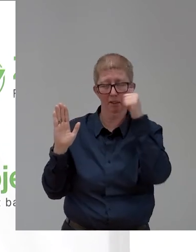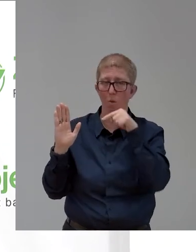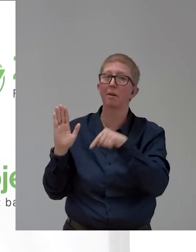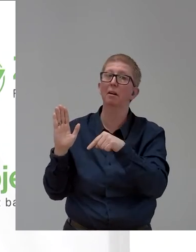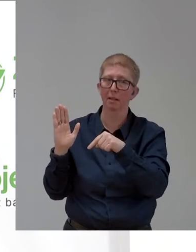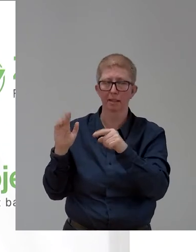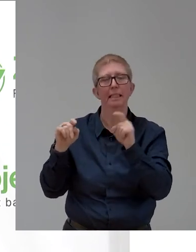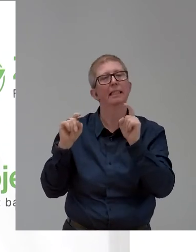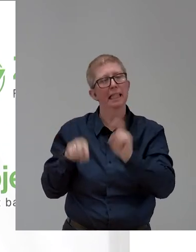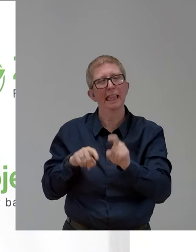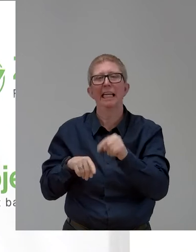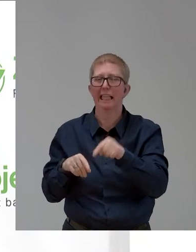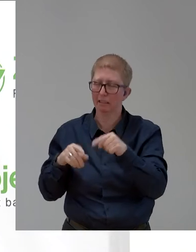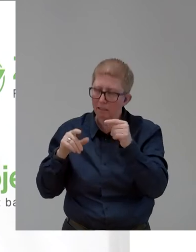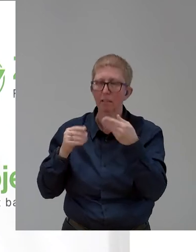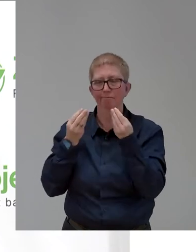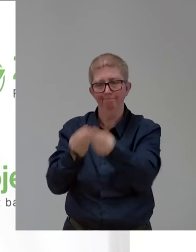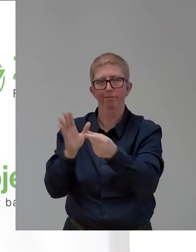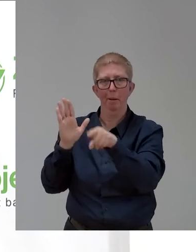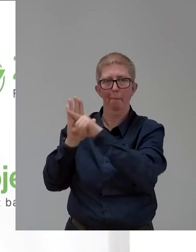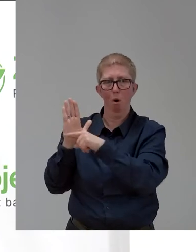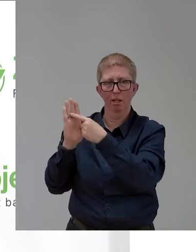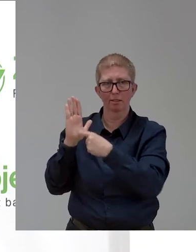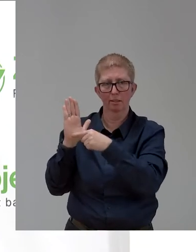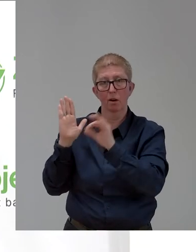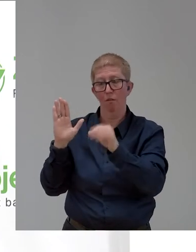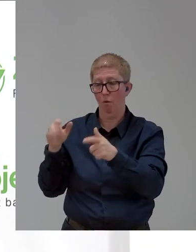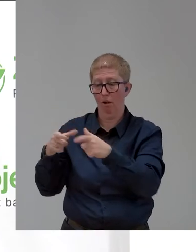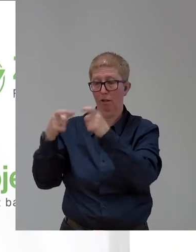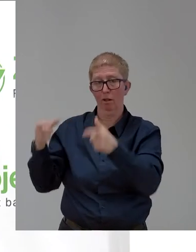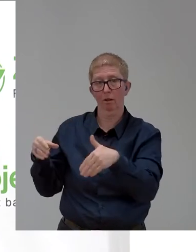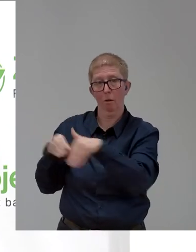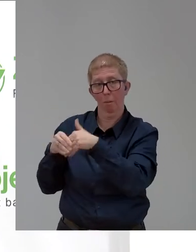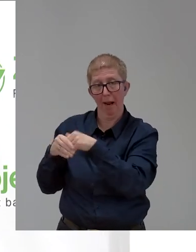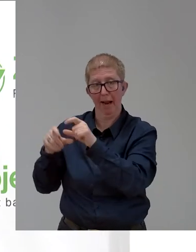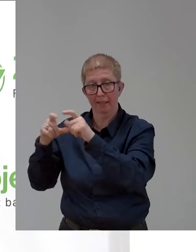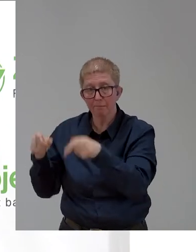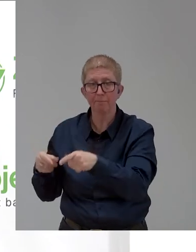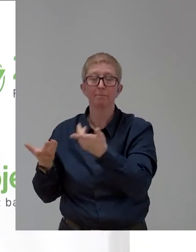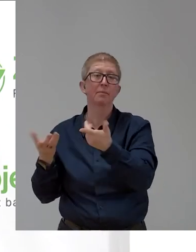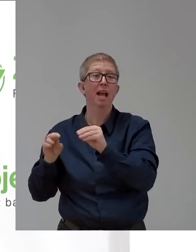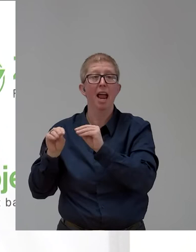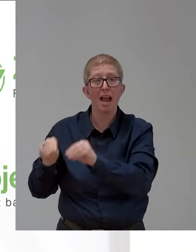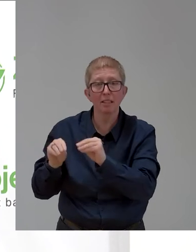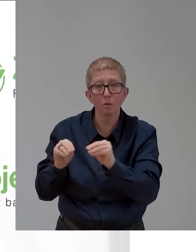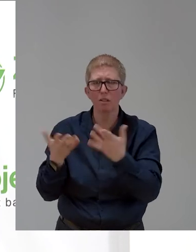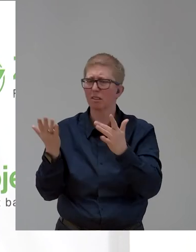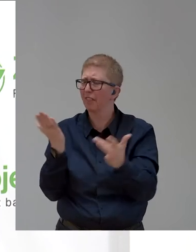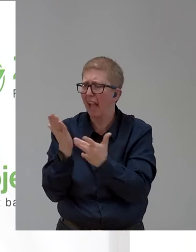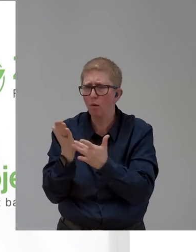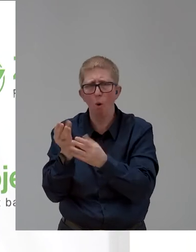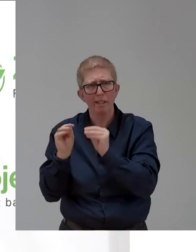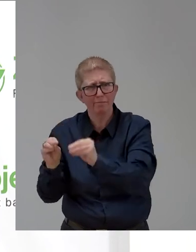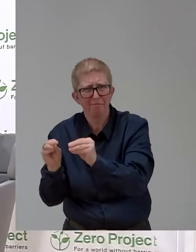then for entrepreneurs to actually or schools like on the technical vocational training to go on. We have seen